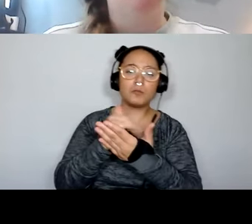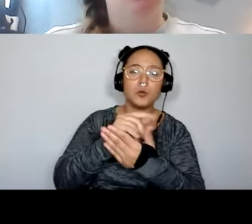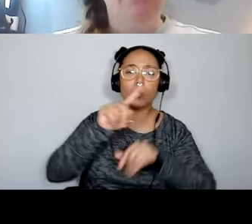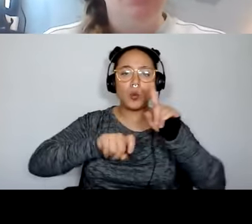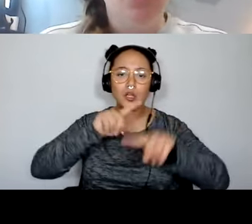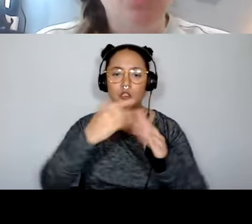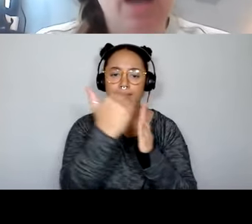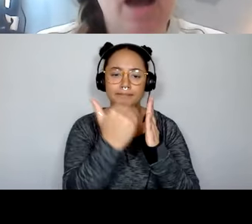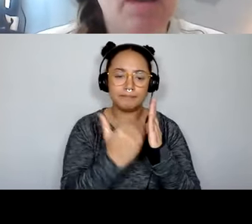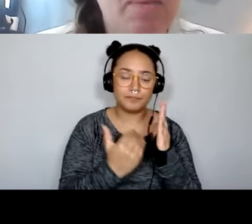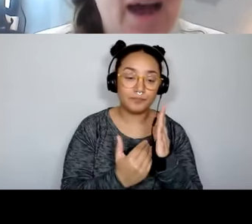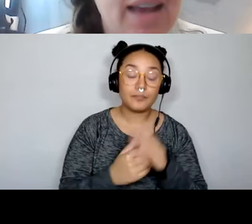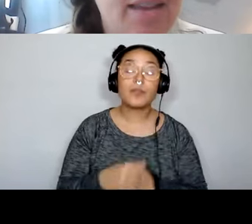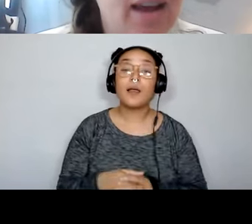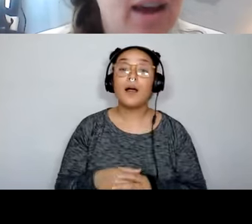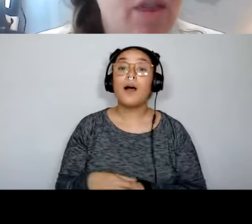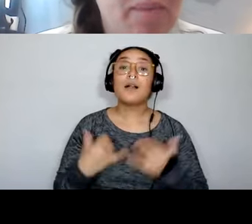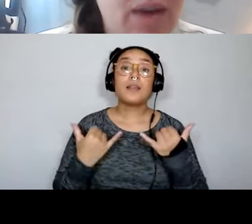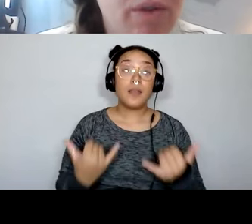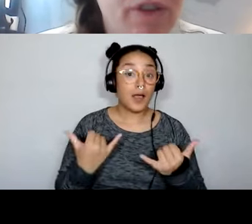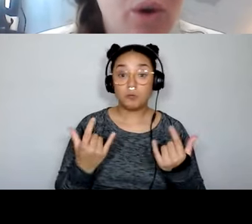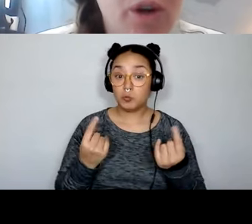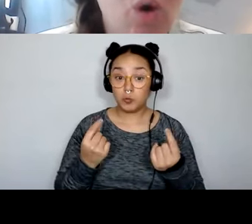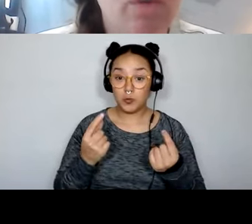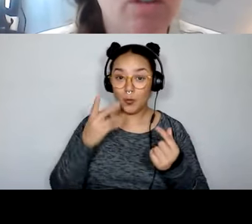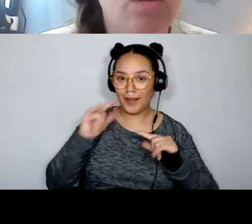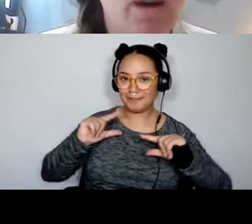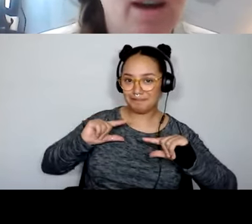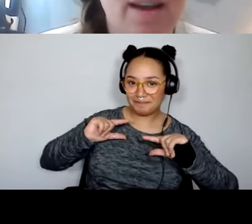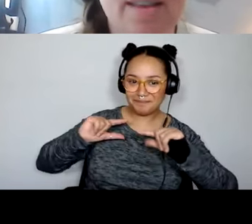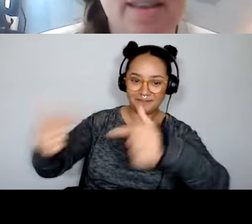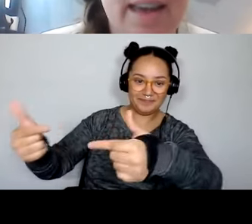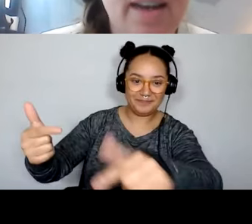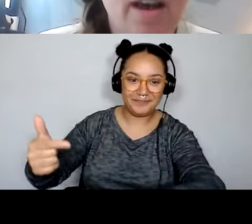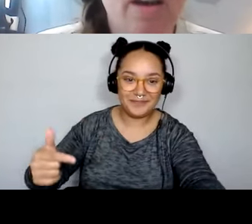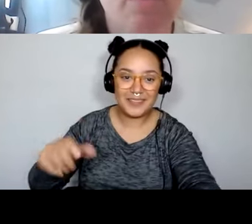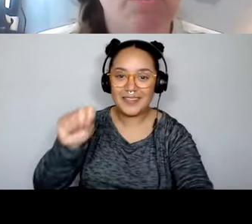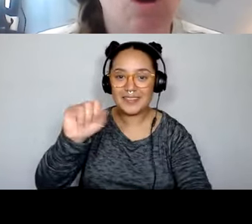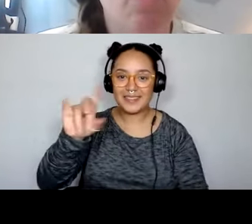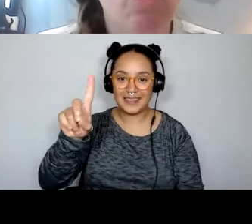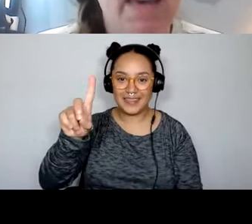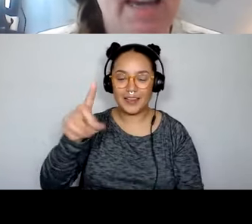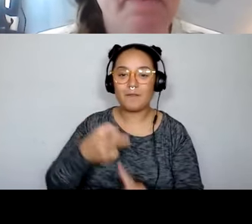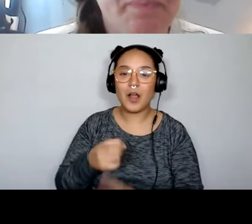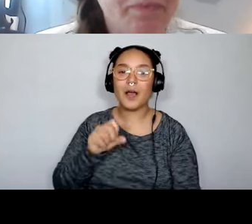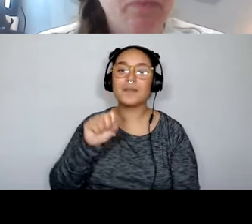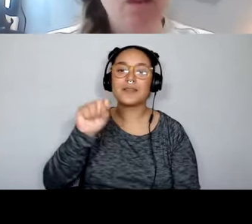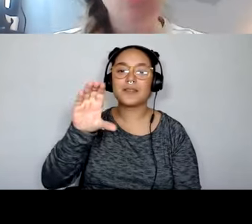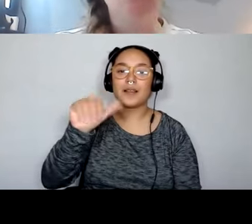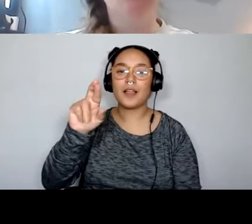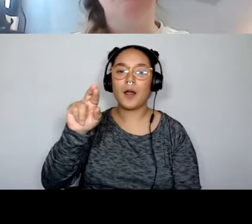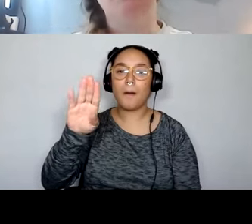Um, and on that note, I'm going to pass, uh, the microphone over to, uh, Sid from Scarborough Made.